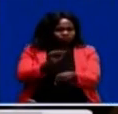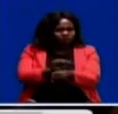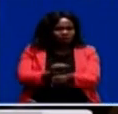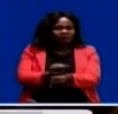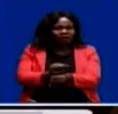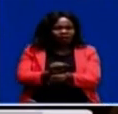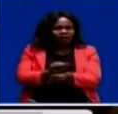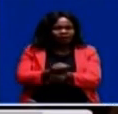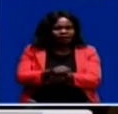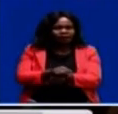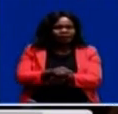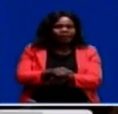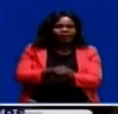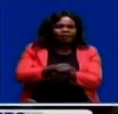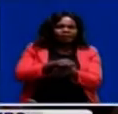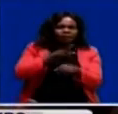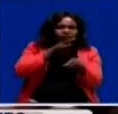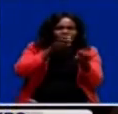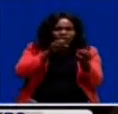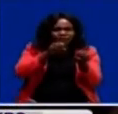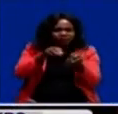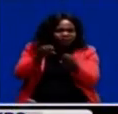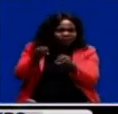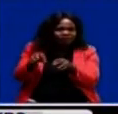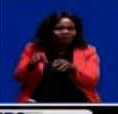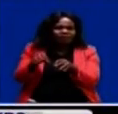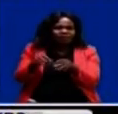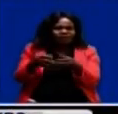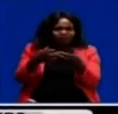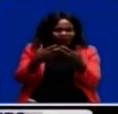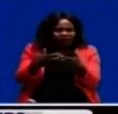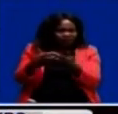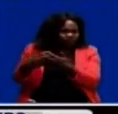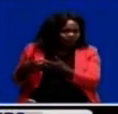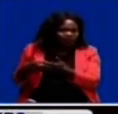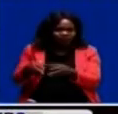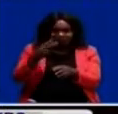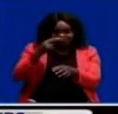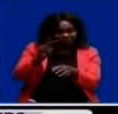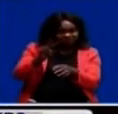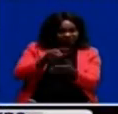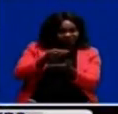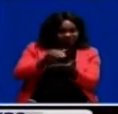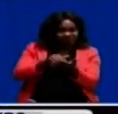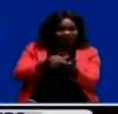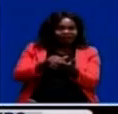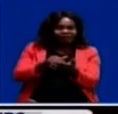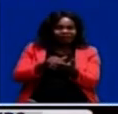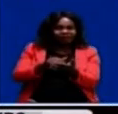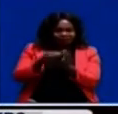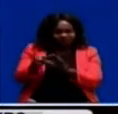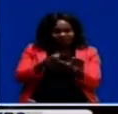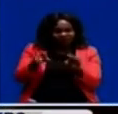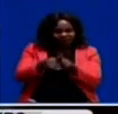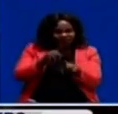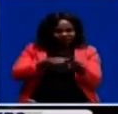irrigation equipment that is helping. You saw the center pivots, which were running even as we were